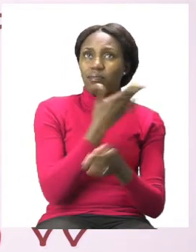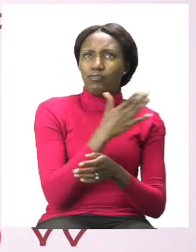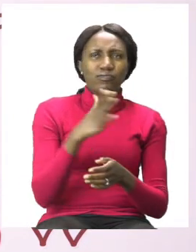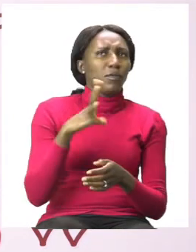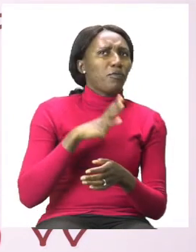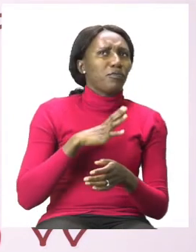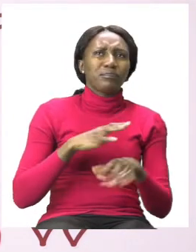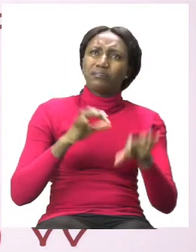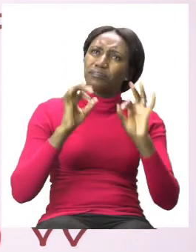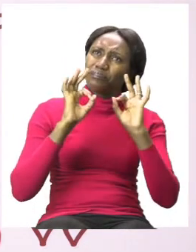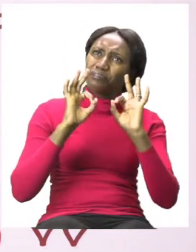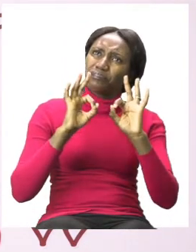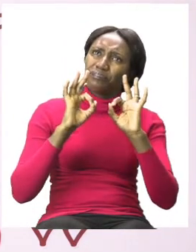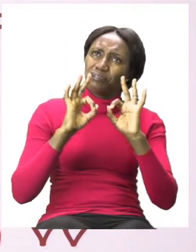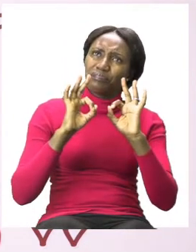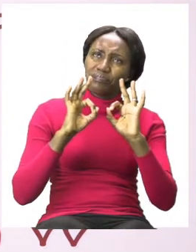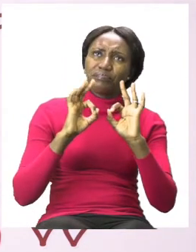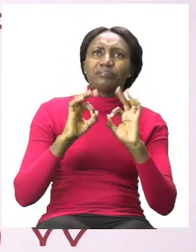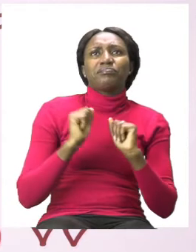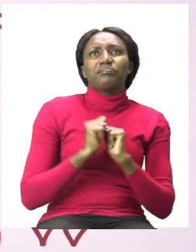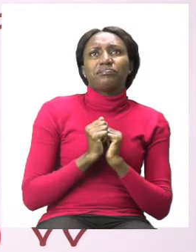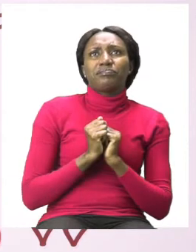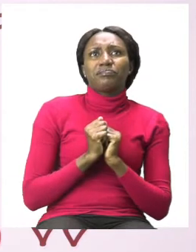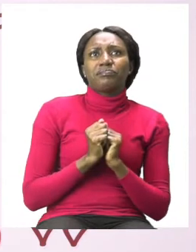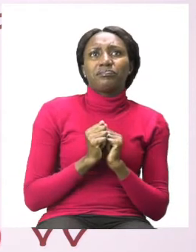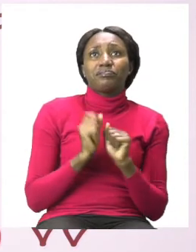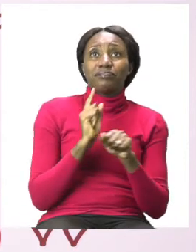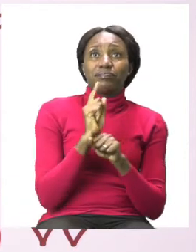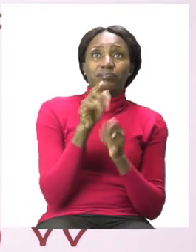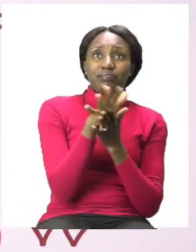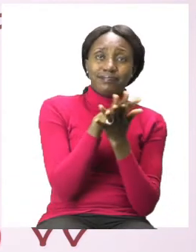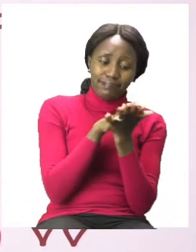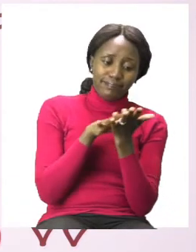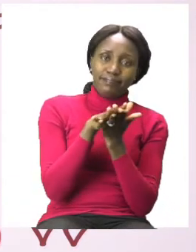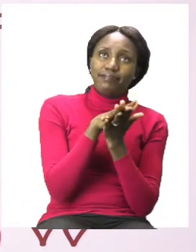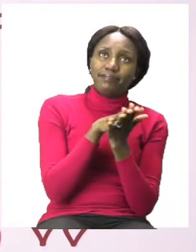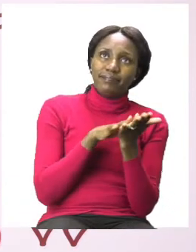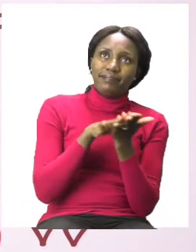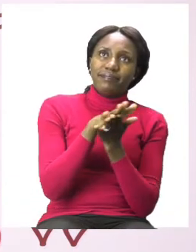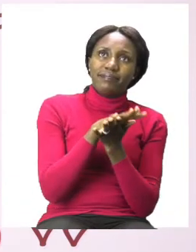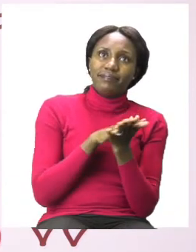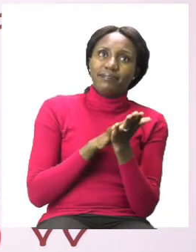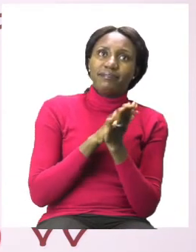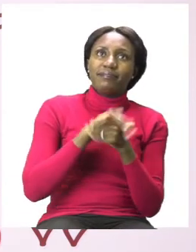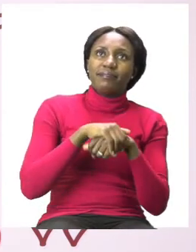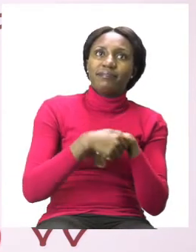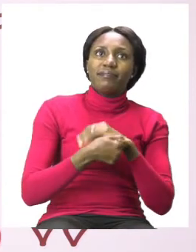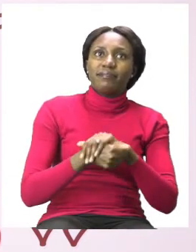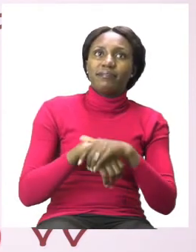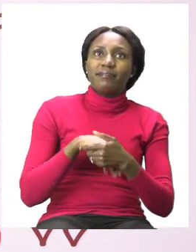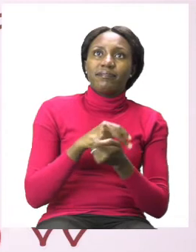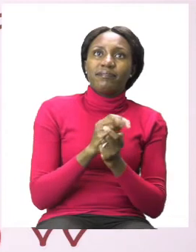You can use soap and water. Let's start by rubbing inside, around our hands,